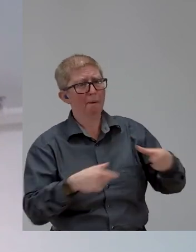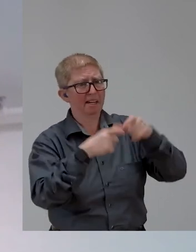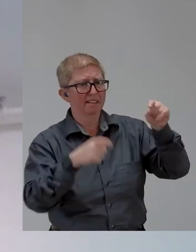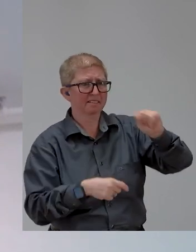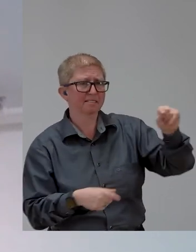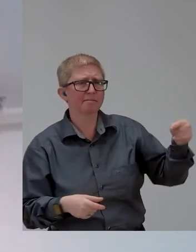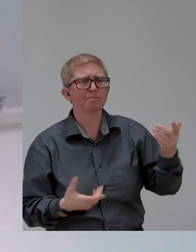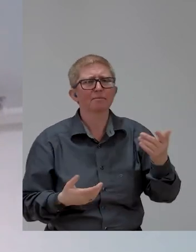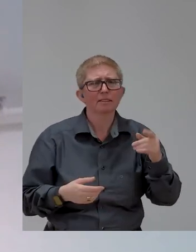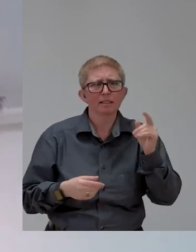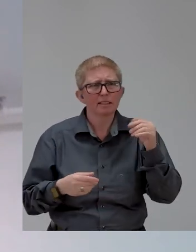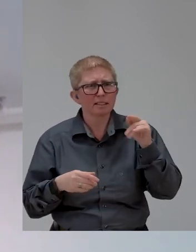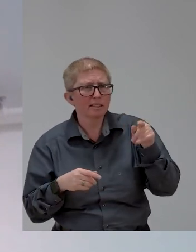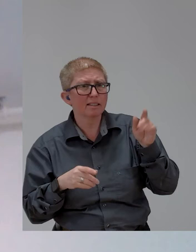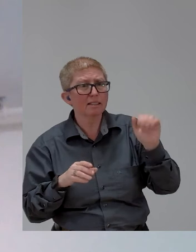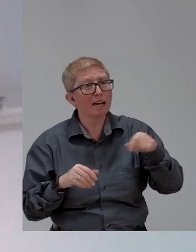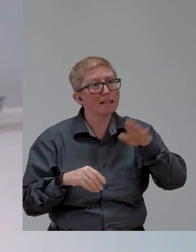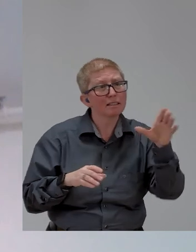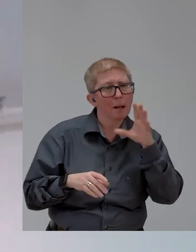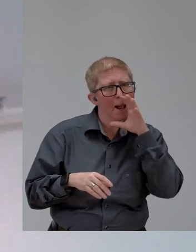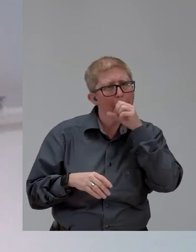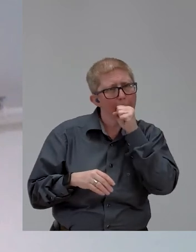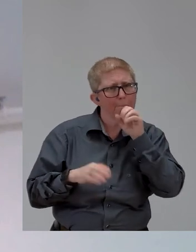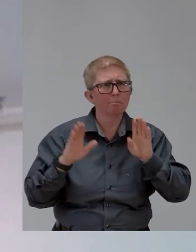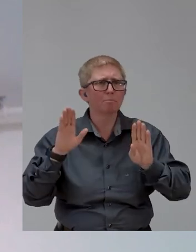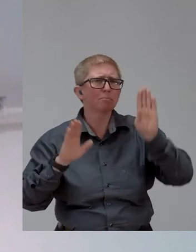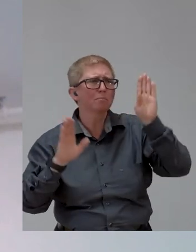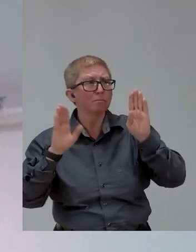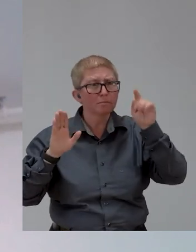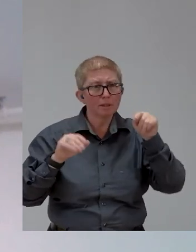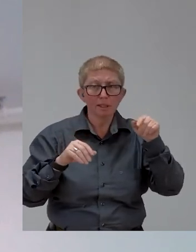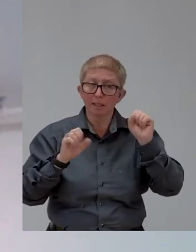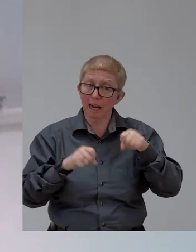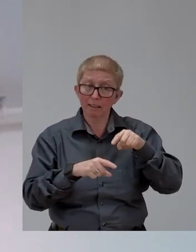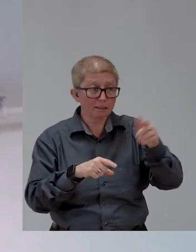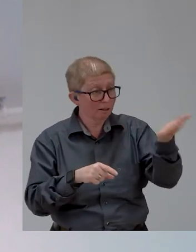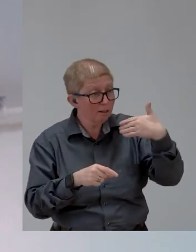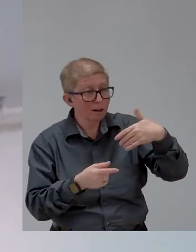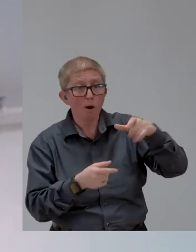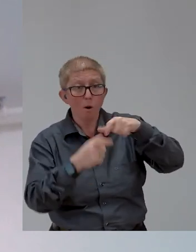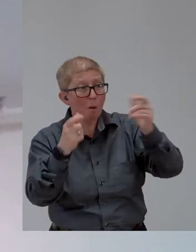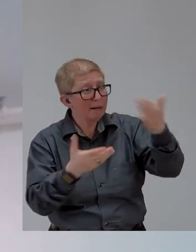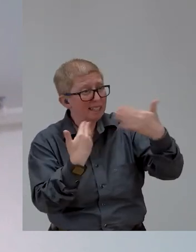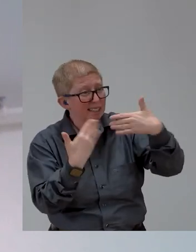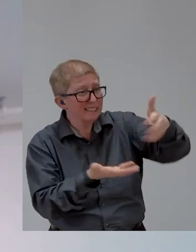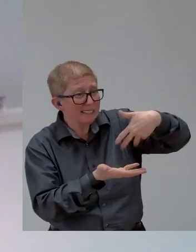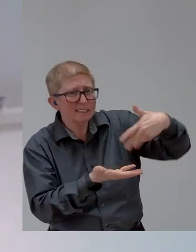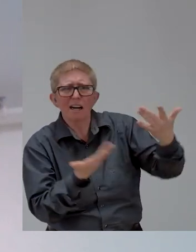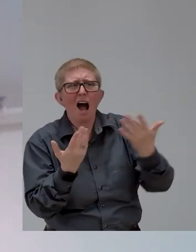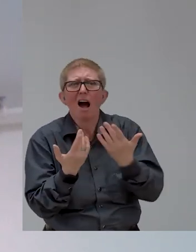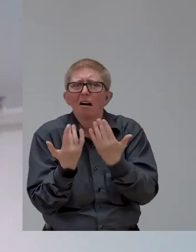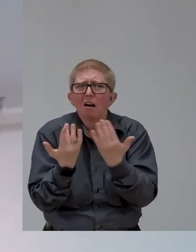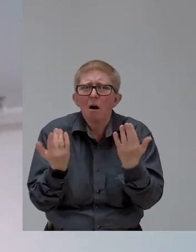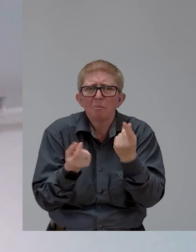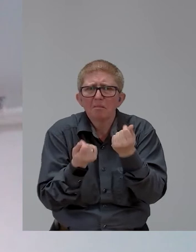so that they can monitor their numbers. And many people with disabilities, because of fear of being outed, because of fear of stigma,